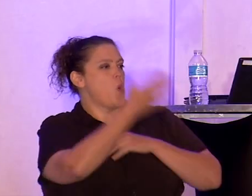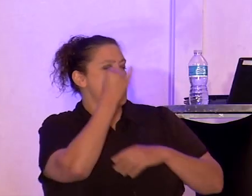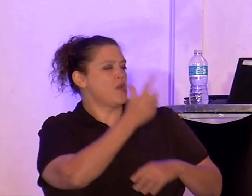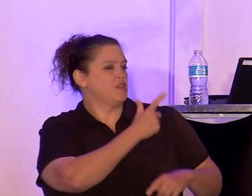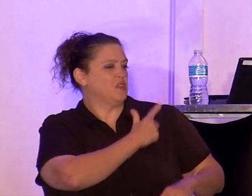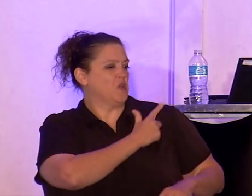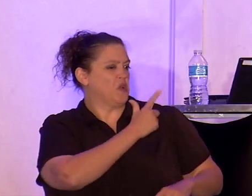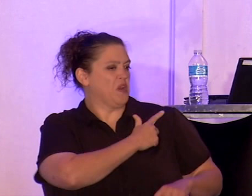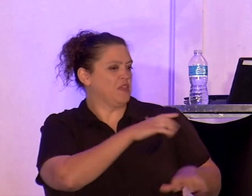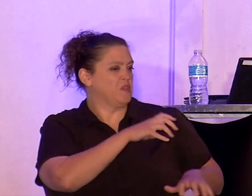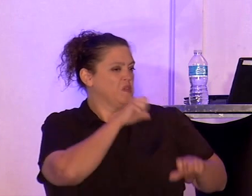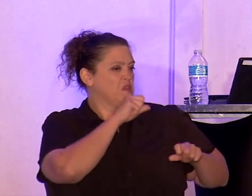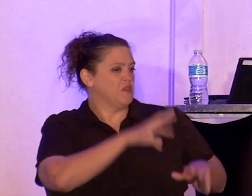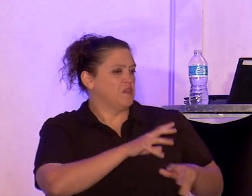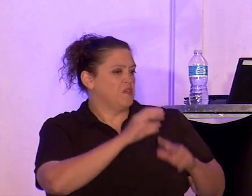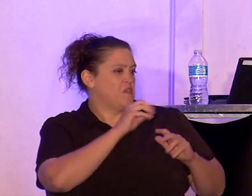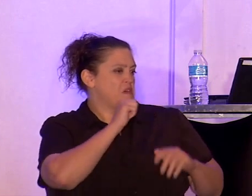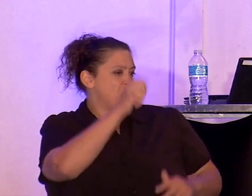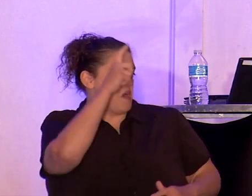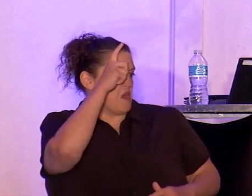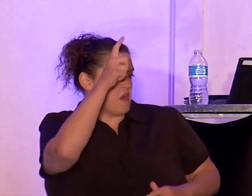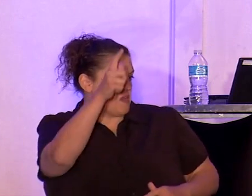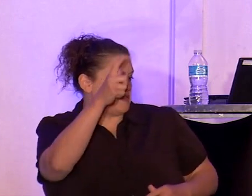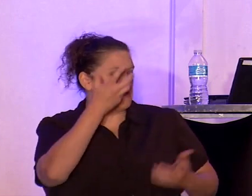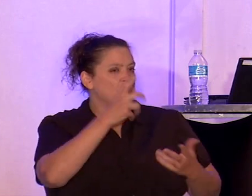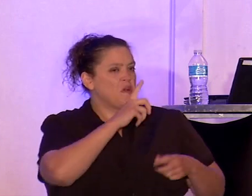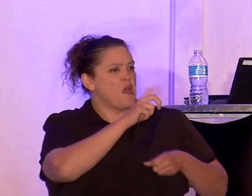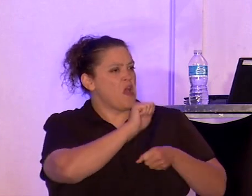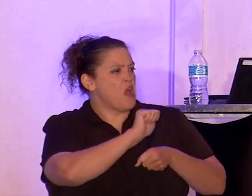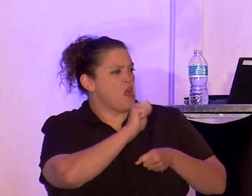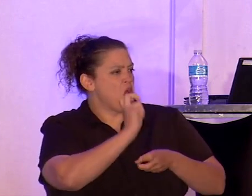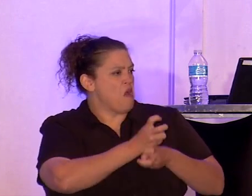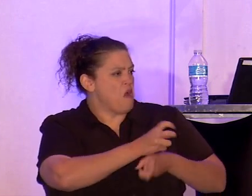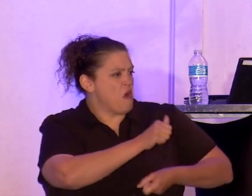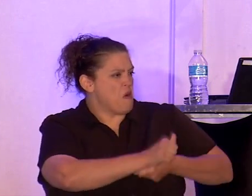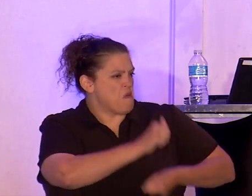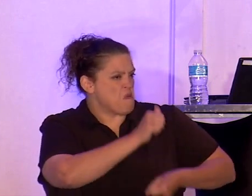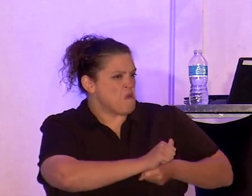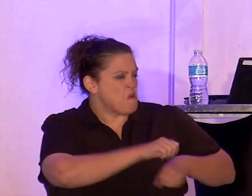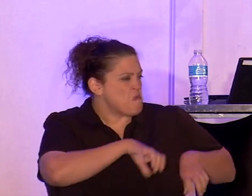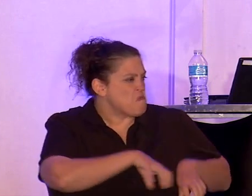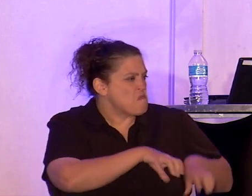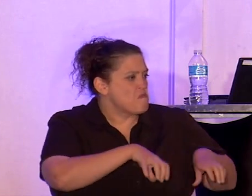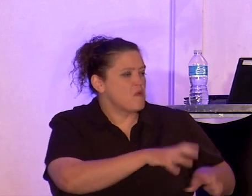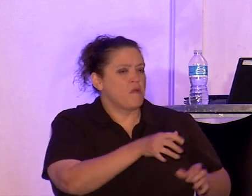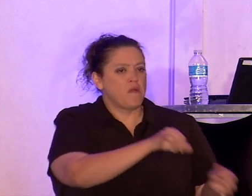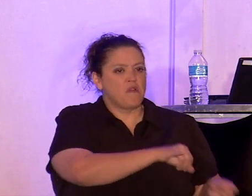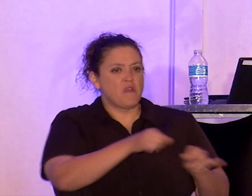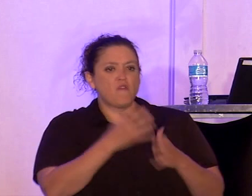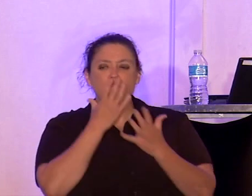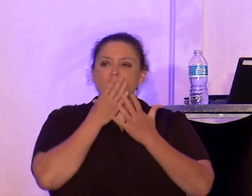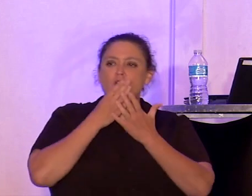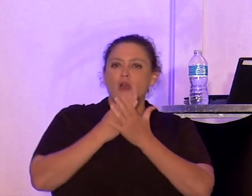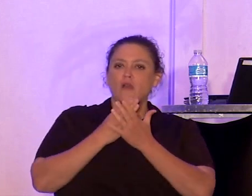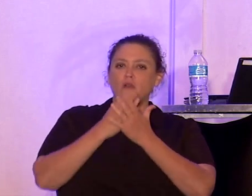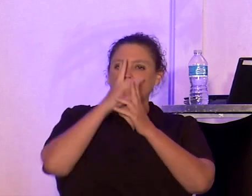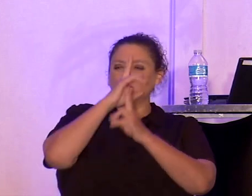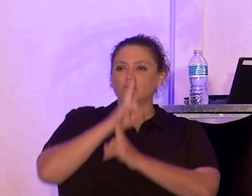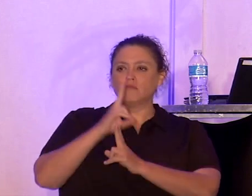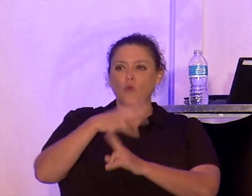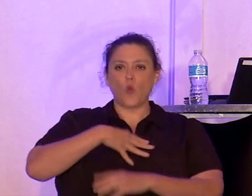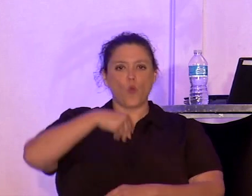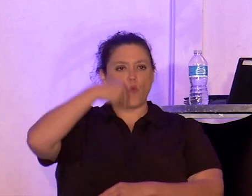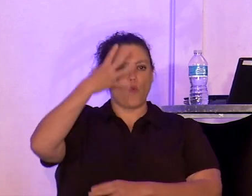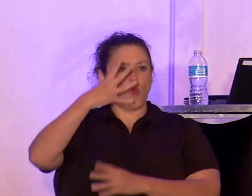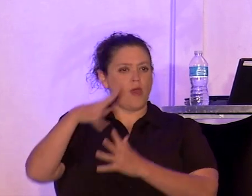lazy, pathological, and not as hardworking and bootstrapping as good, soft-of-the-earth white Americans.